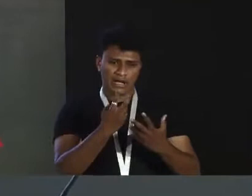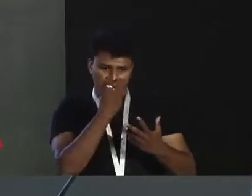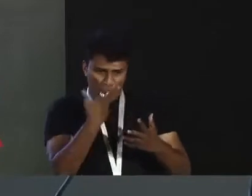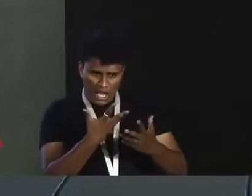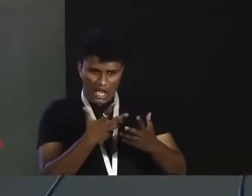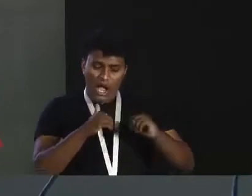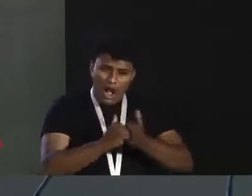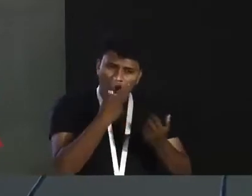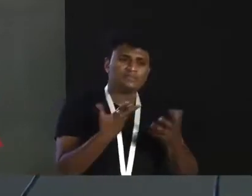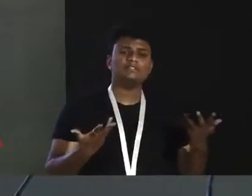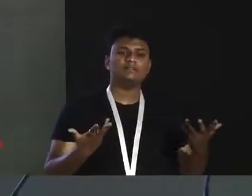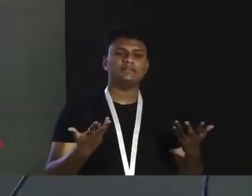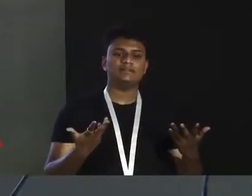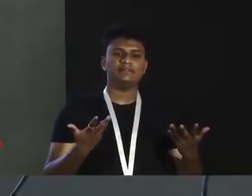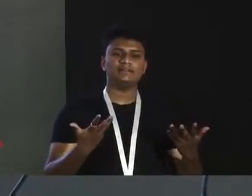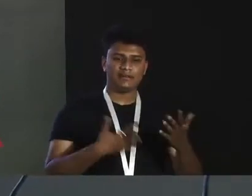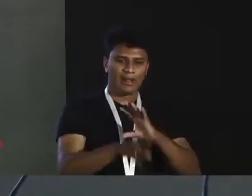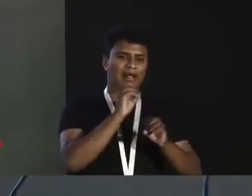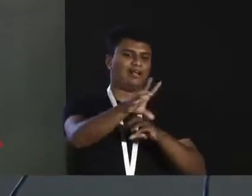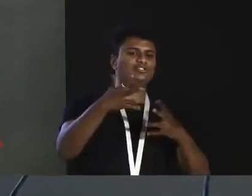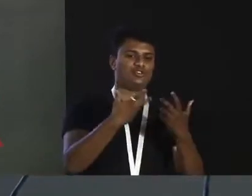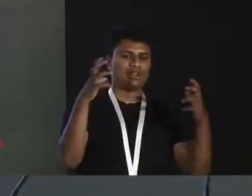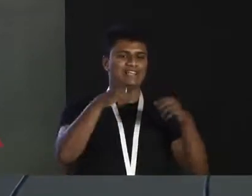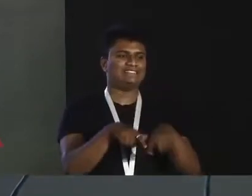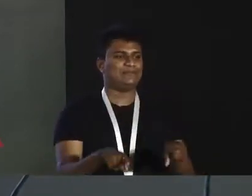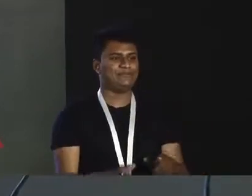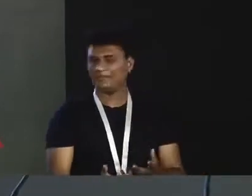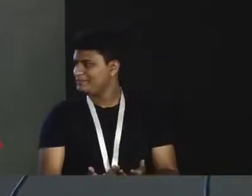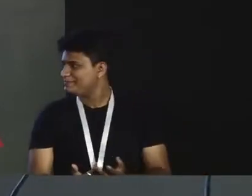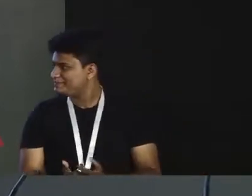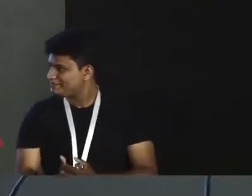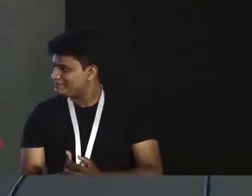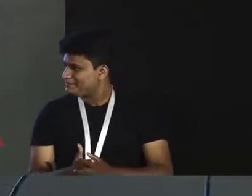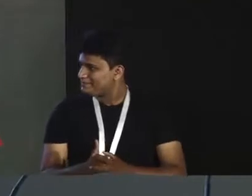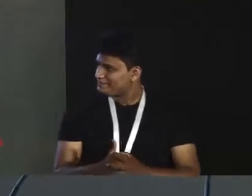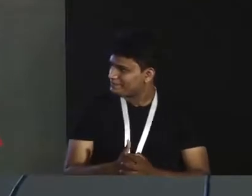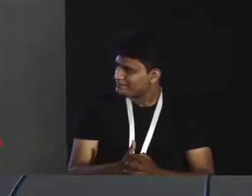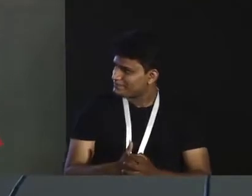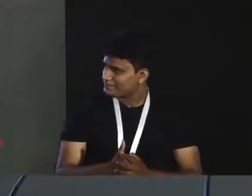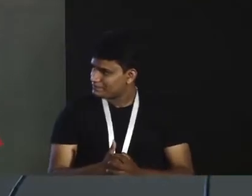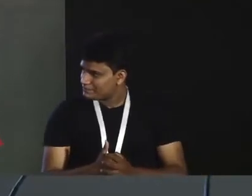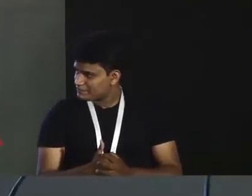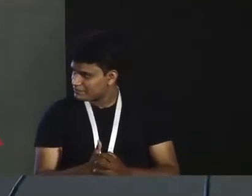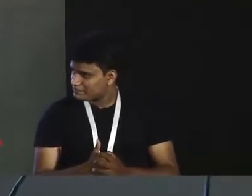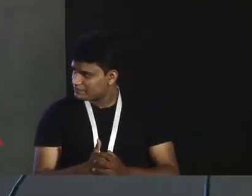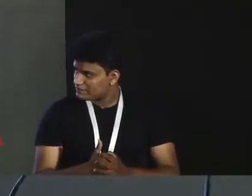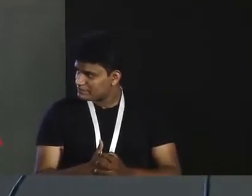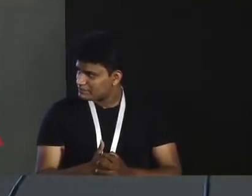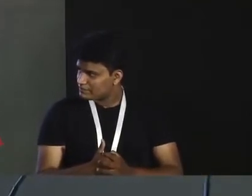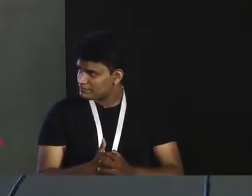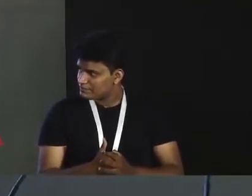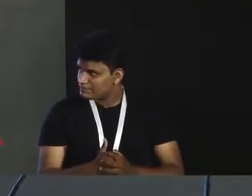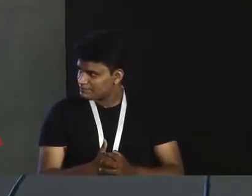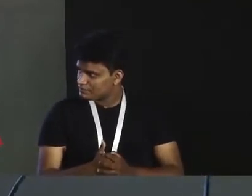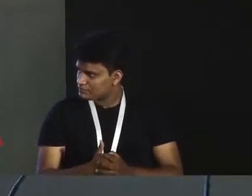is stimulating synesthesia. Okay? So, you know, some people associate color